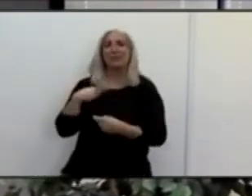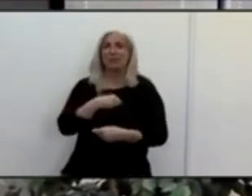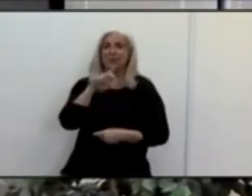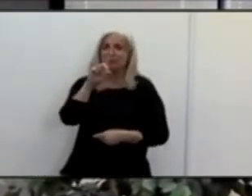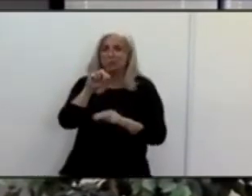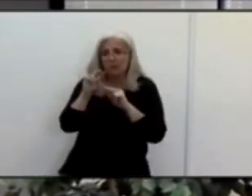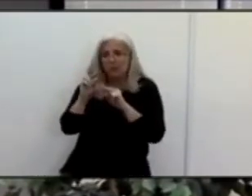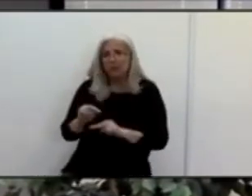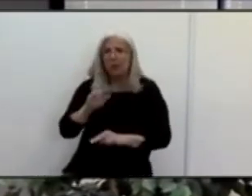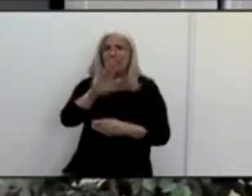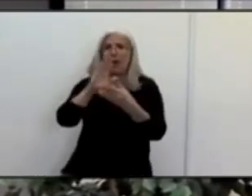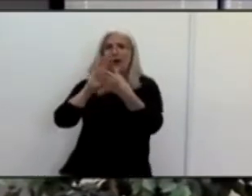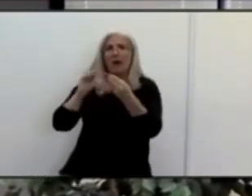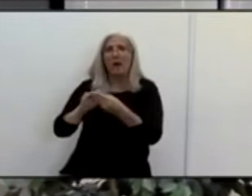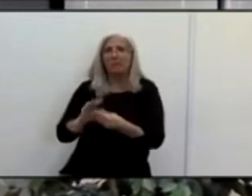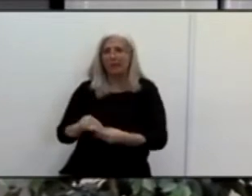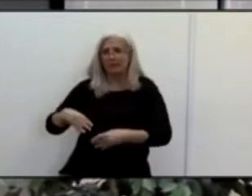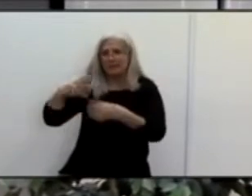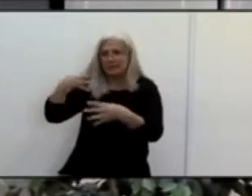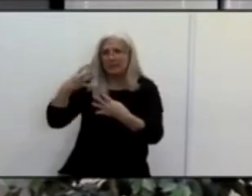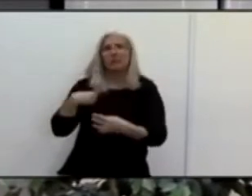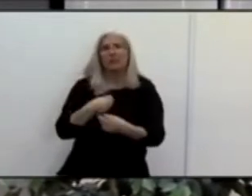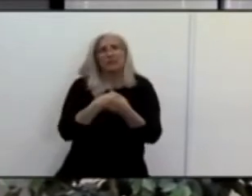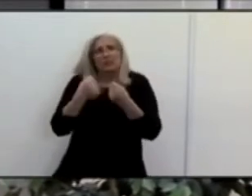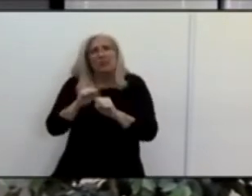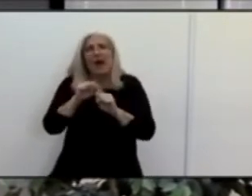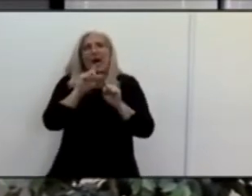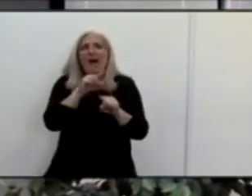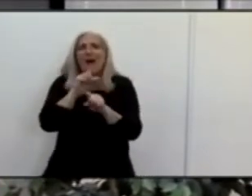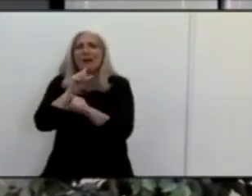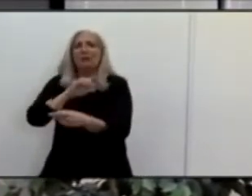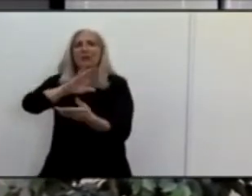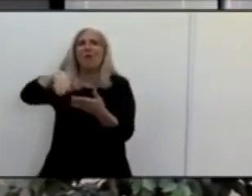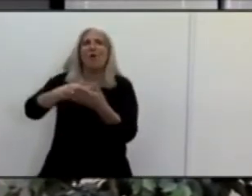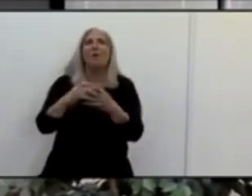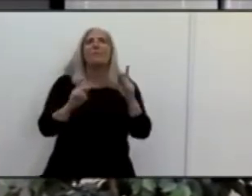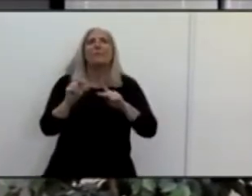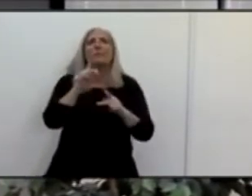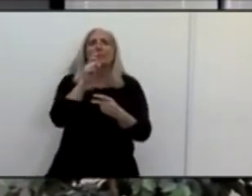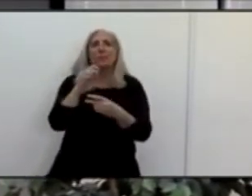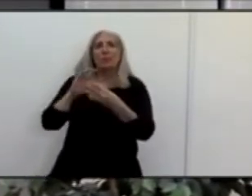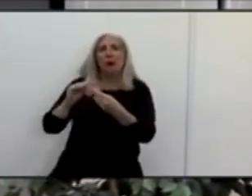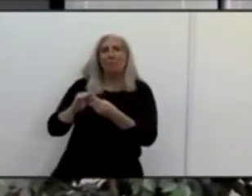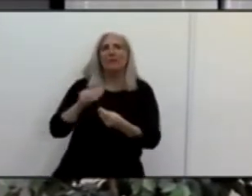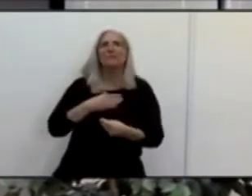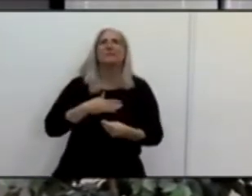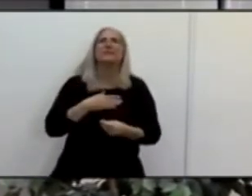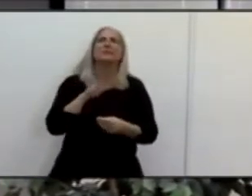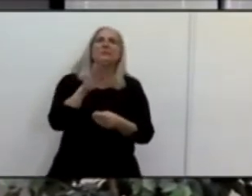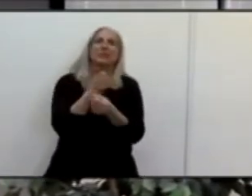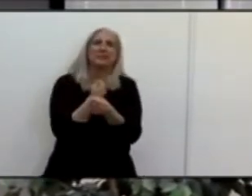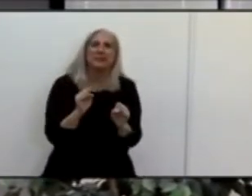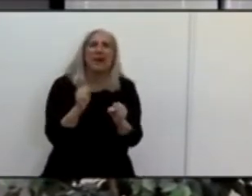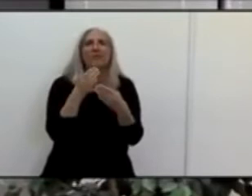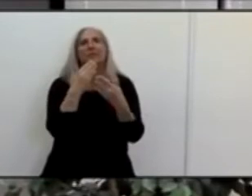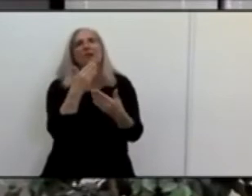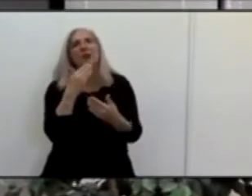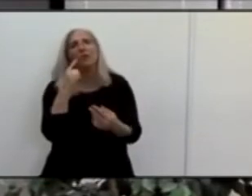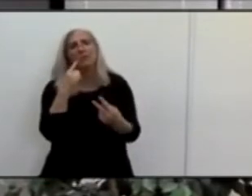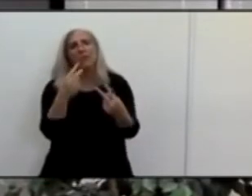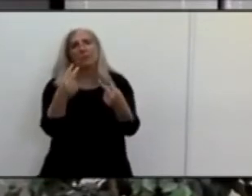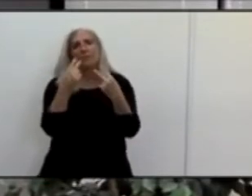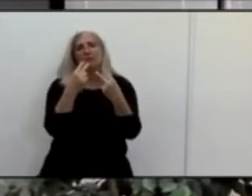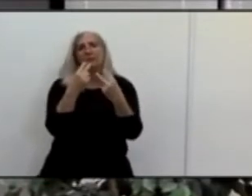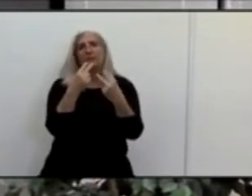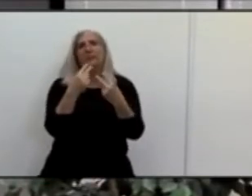we can to every comment. So thank you for tuning in. Please stay safe out there. And you know, it's because of the